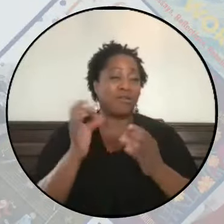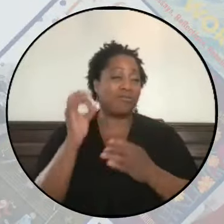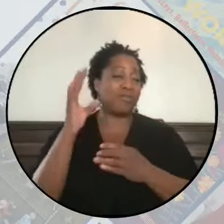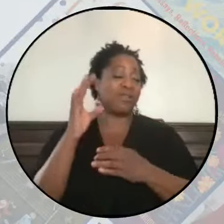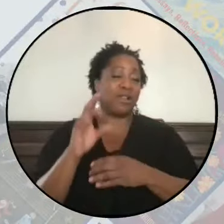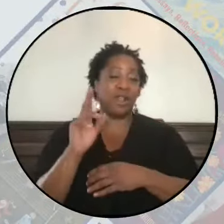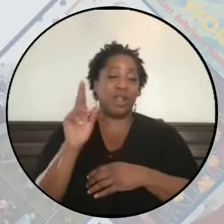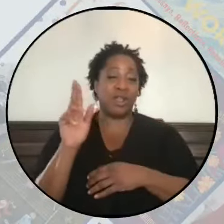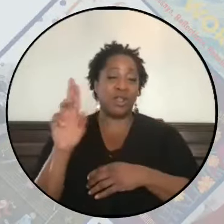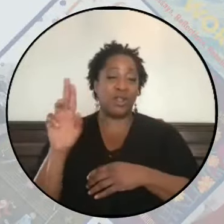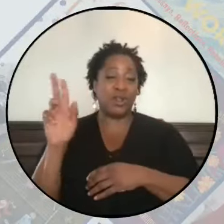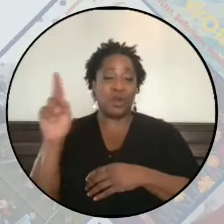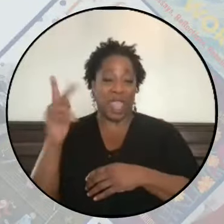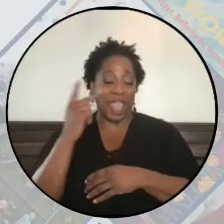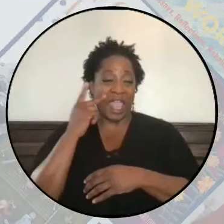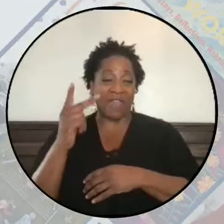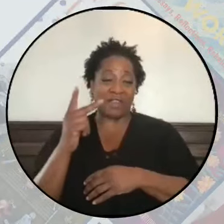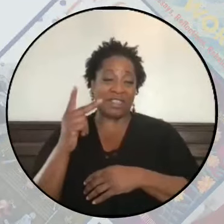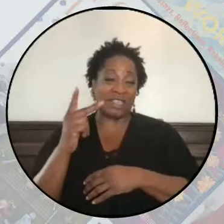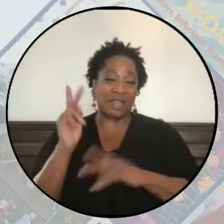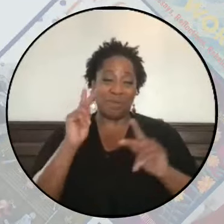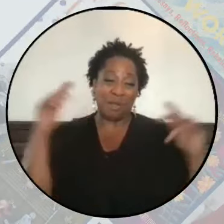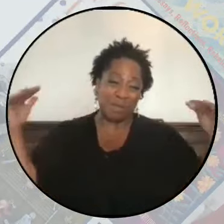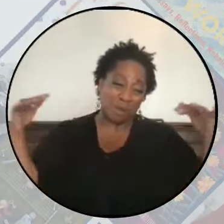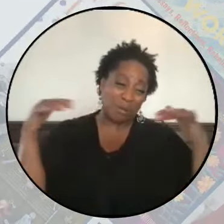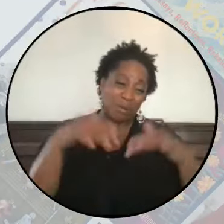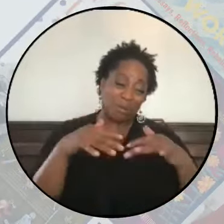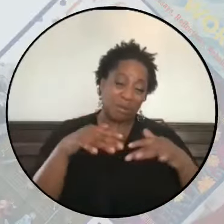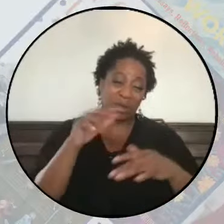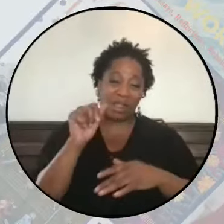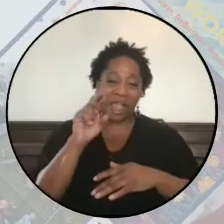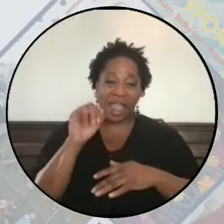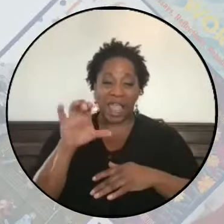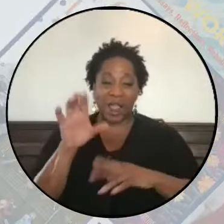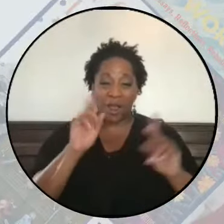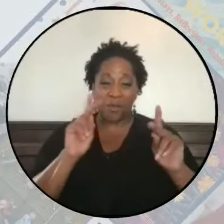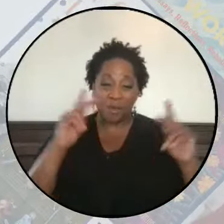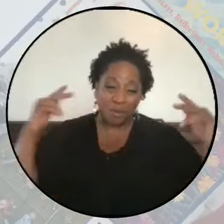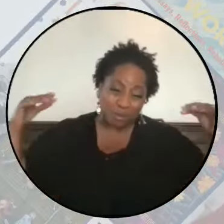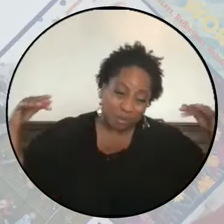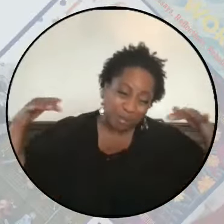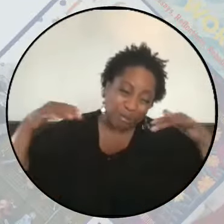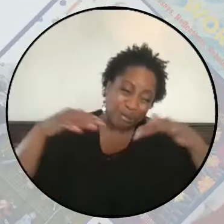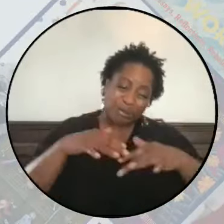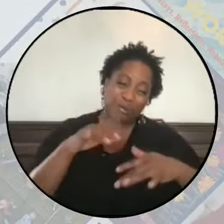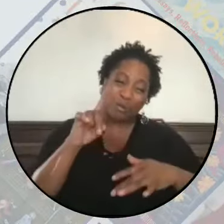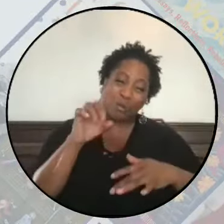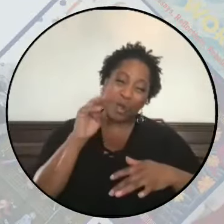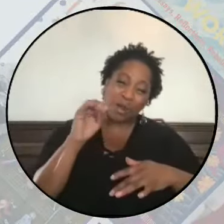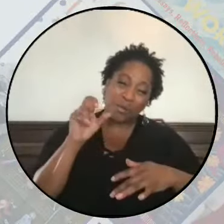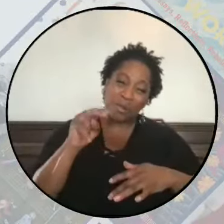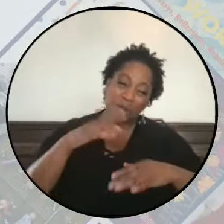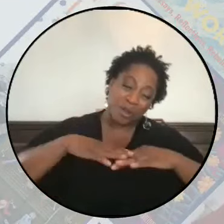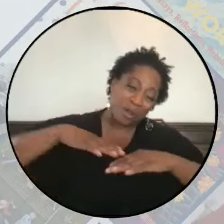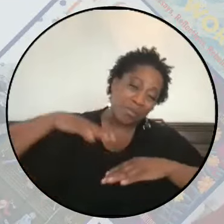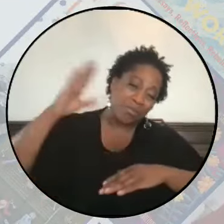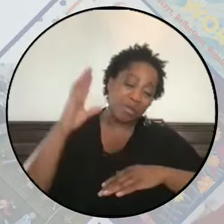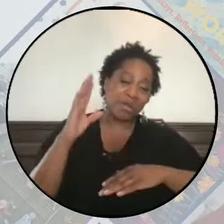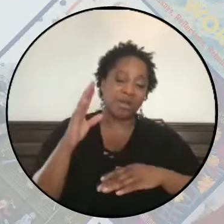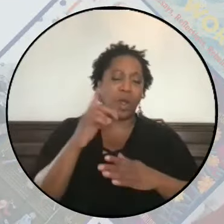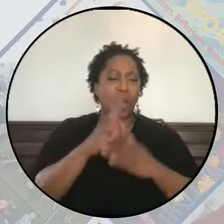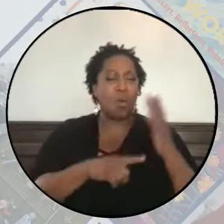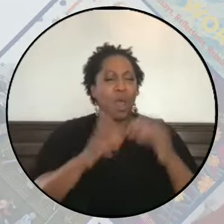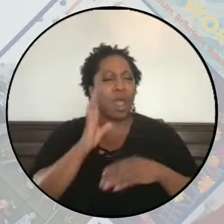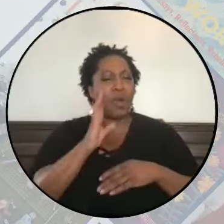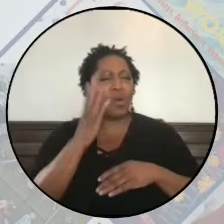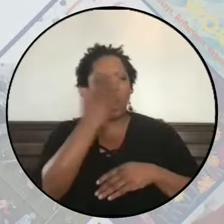thousands of people come out. The Arab region has seen millions of people coming out. What is it going to